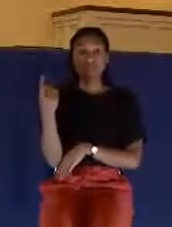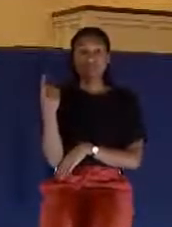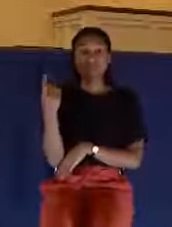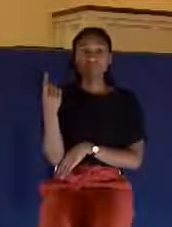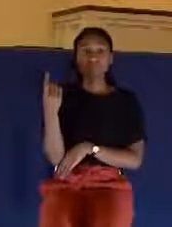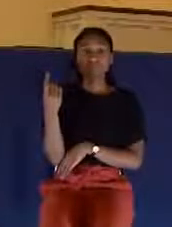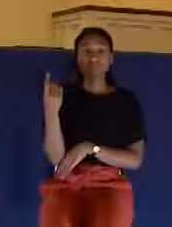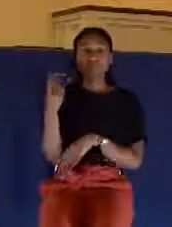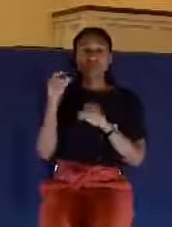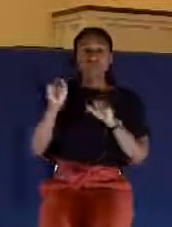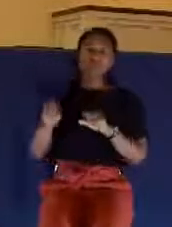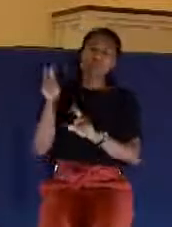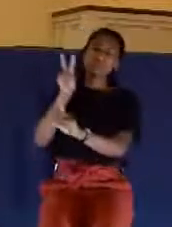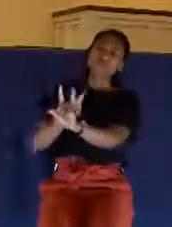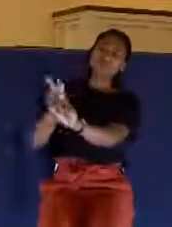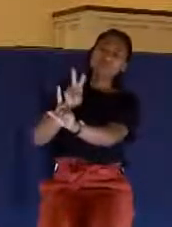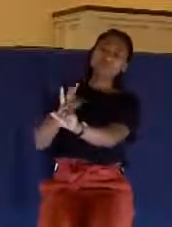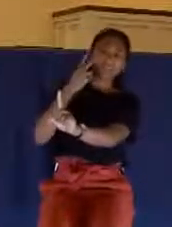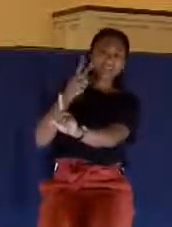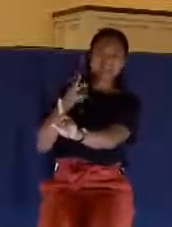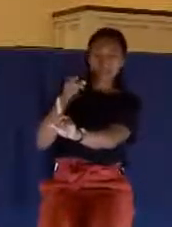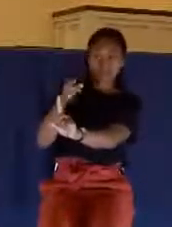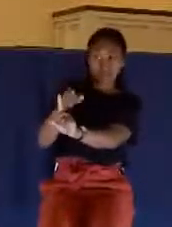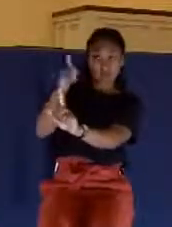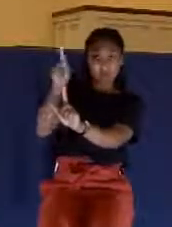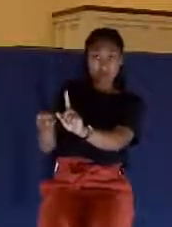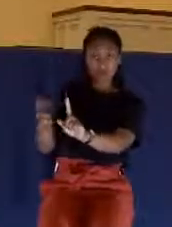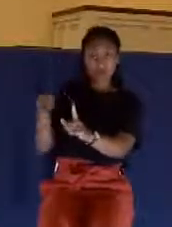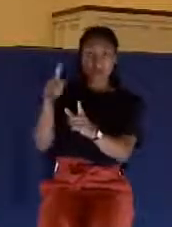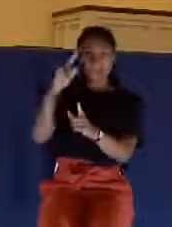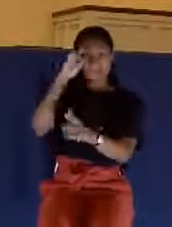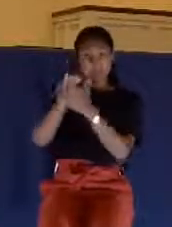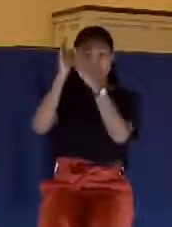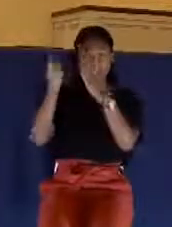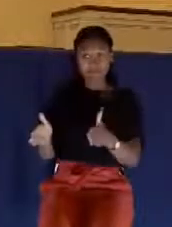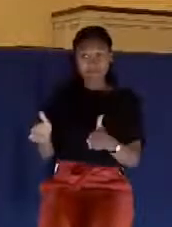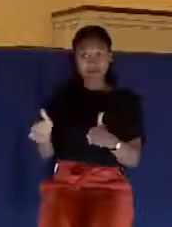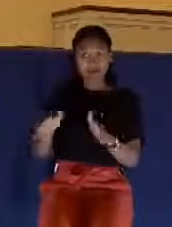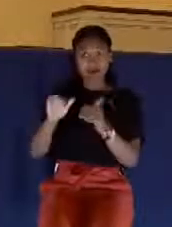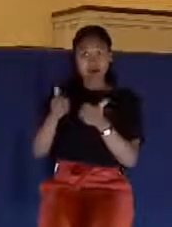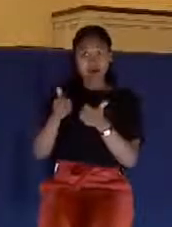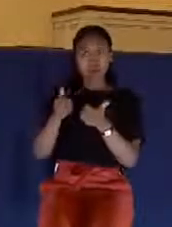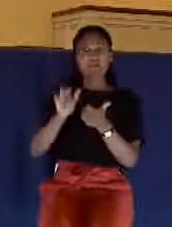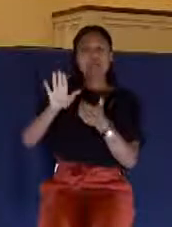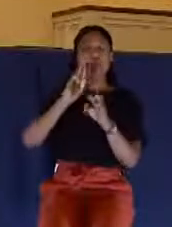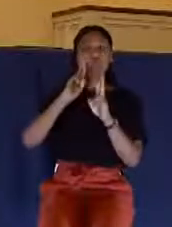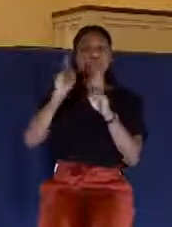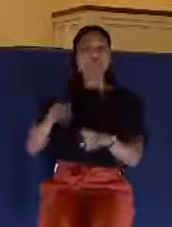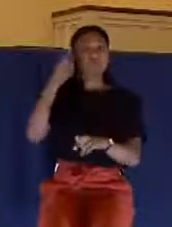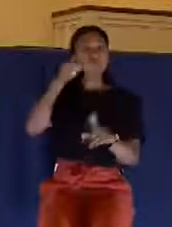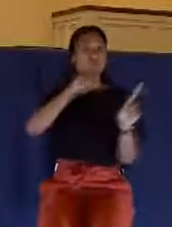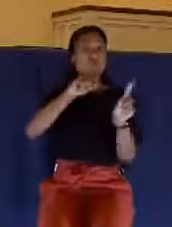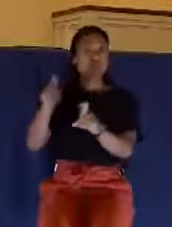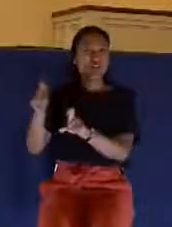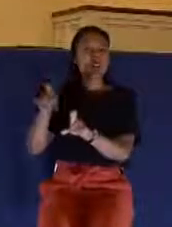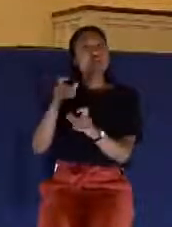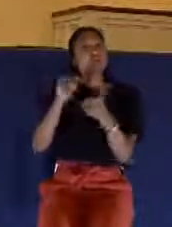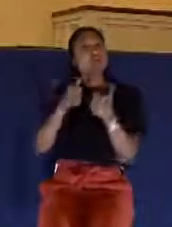you can tell whether or not you're a believer by how you respond to trials. So how do you respond when trials come?